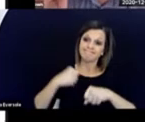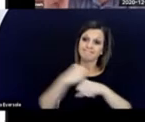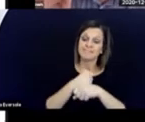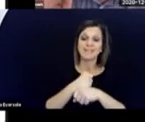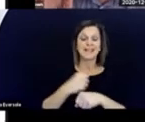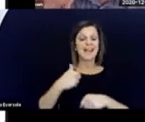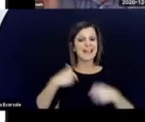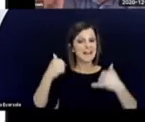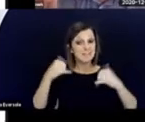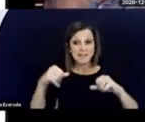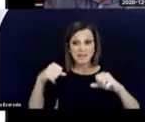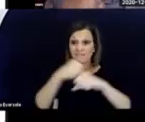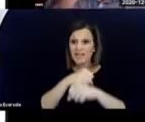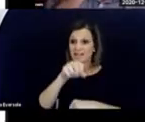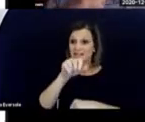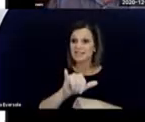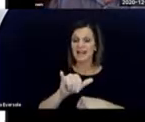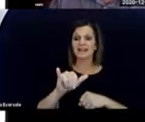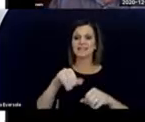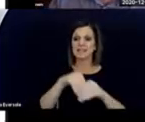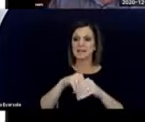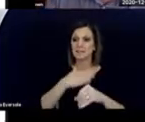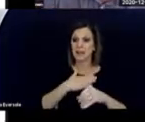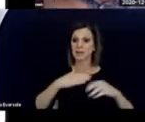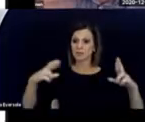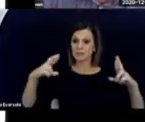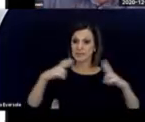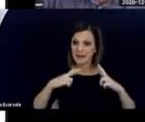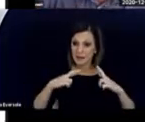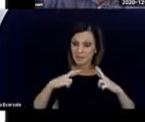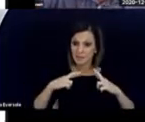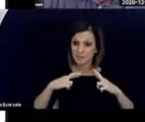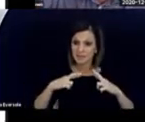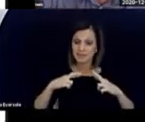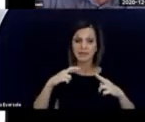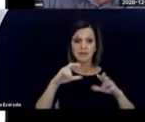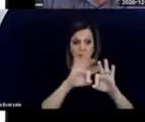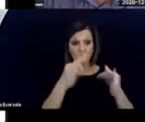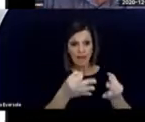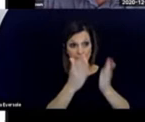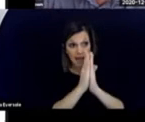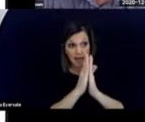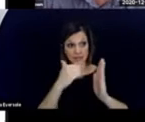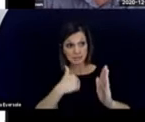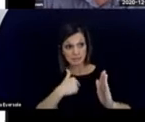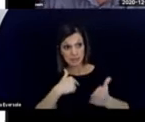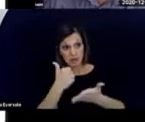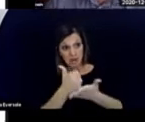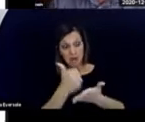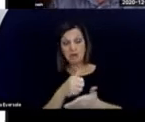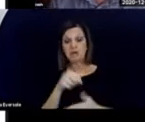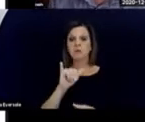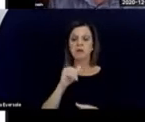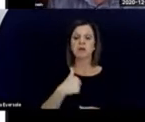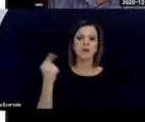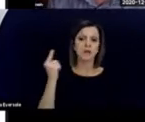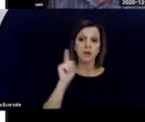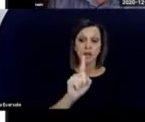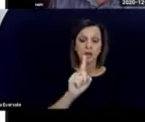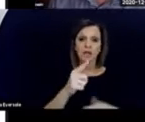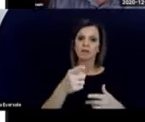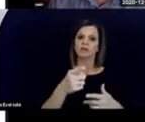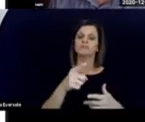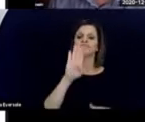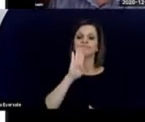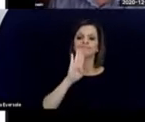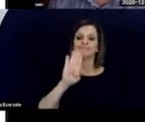still fighting in my retirement when families help ask me to help and input with